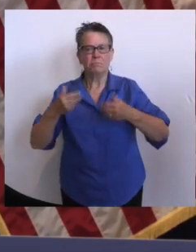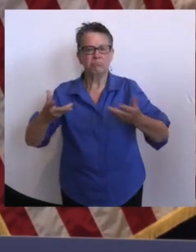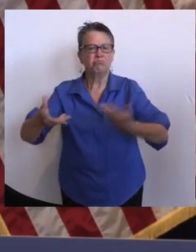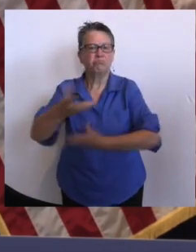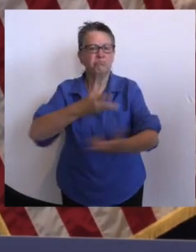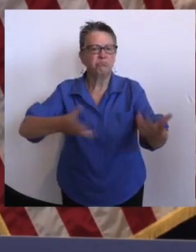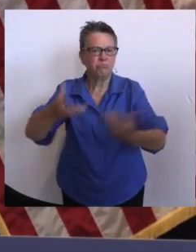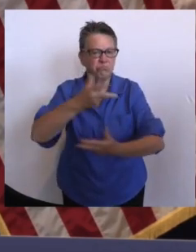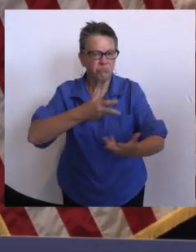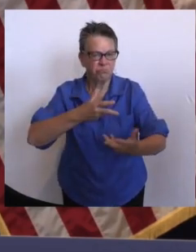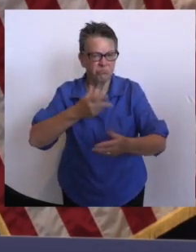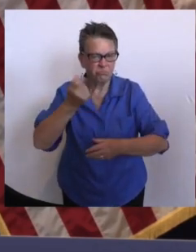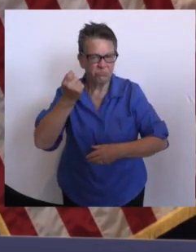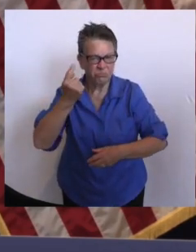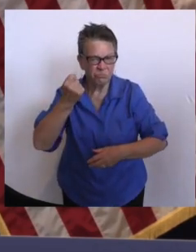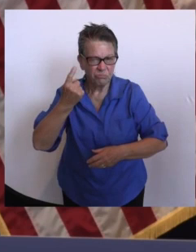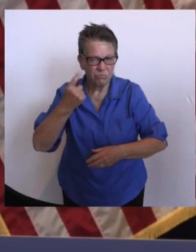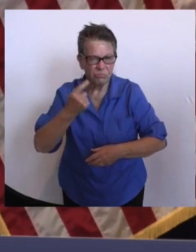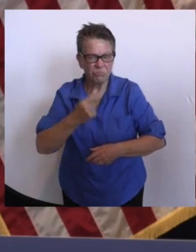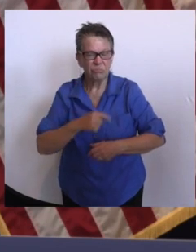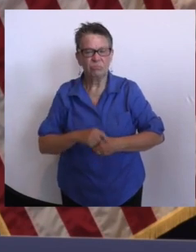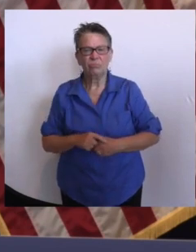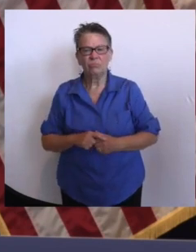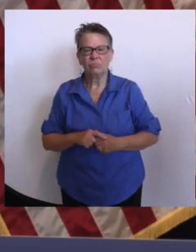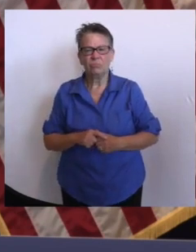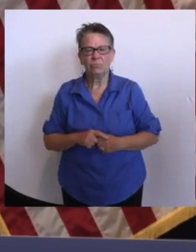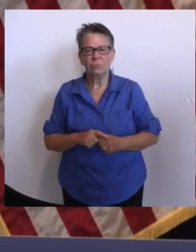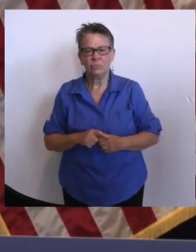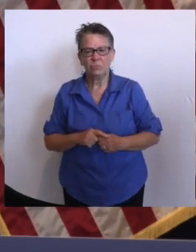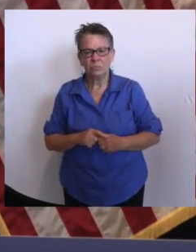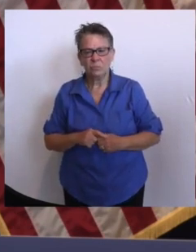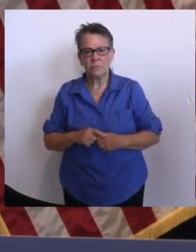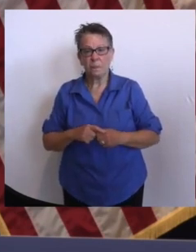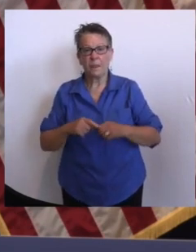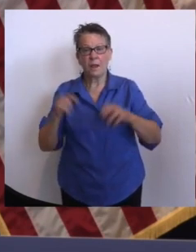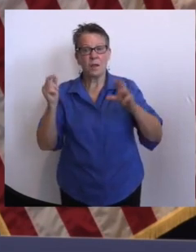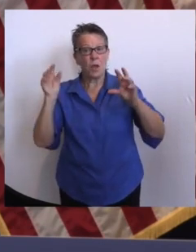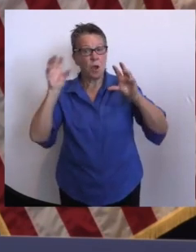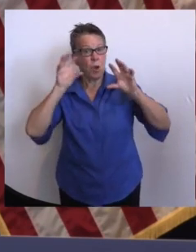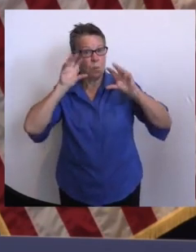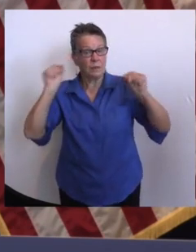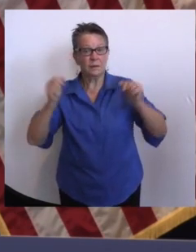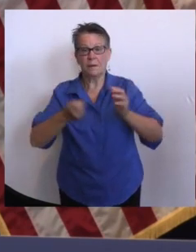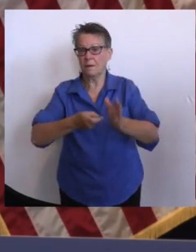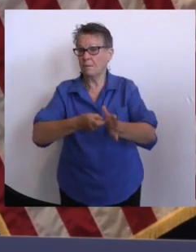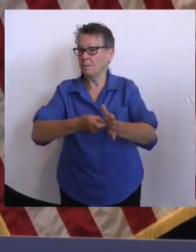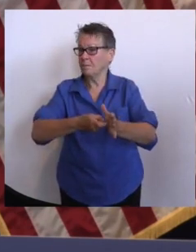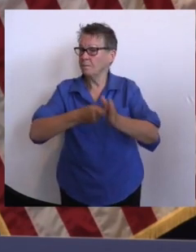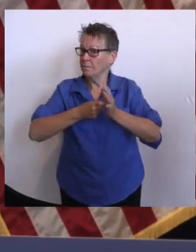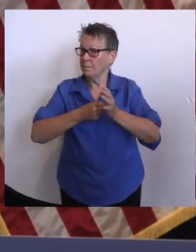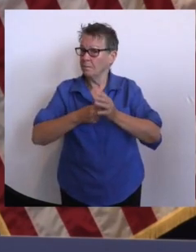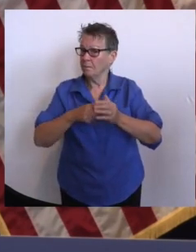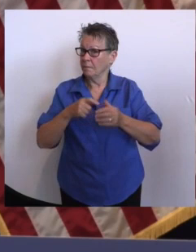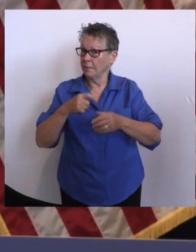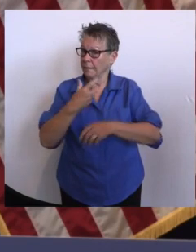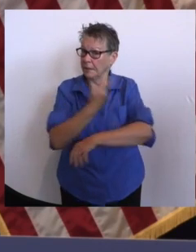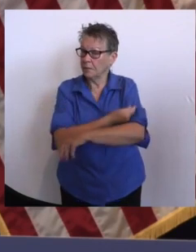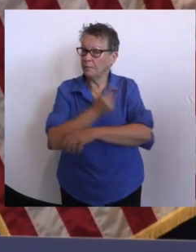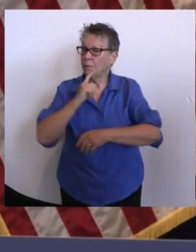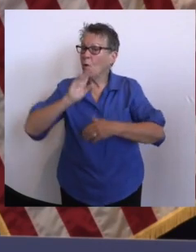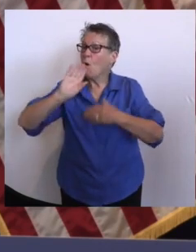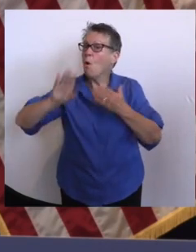economy open. The Biden administration is requiring vaccinations for all workers at most health care settings, including